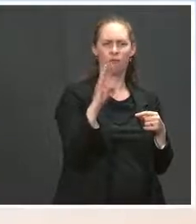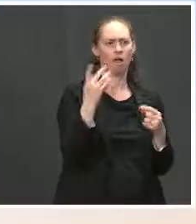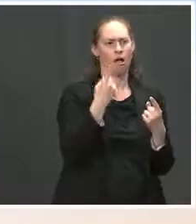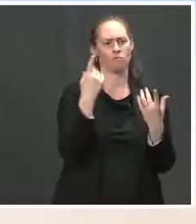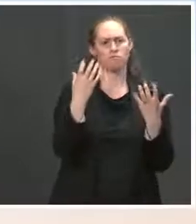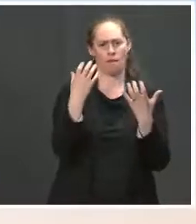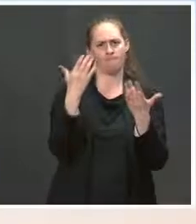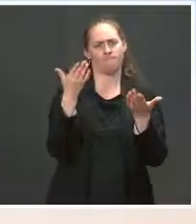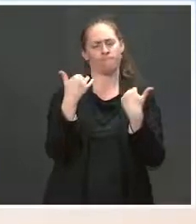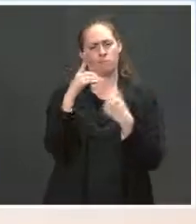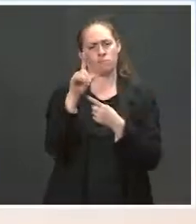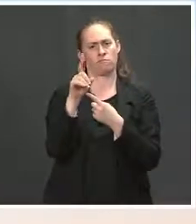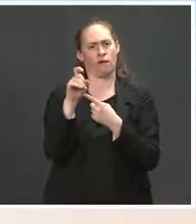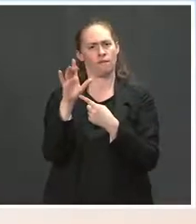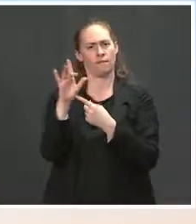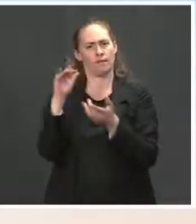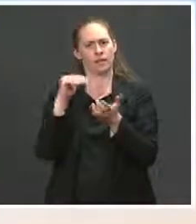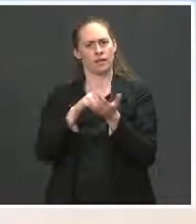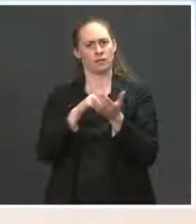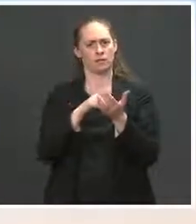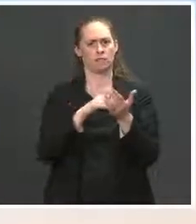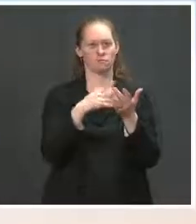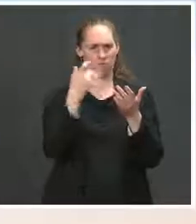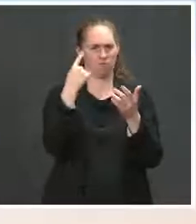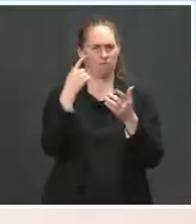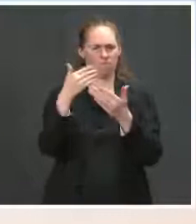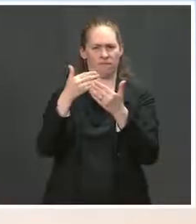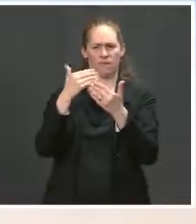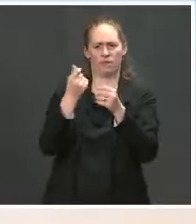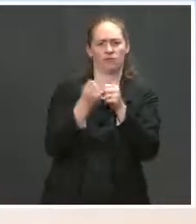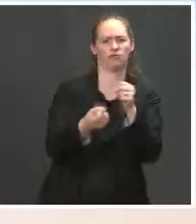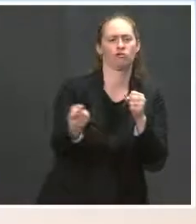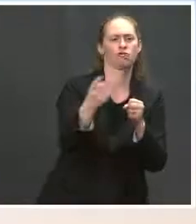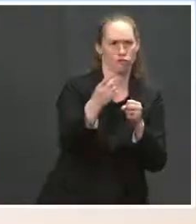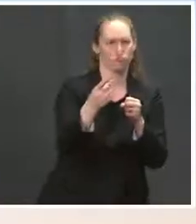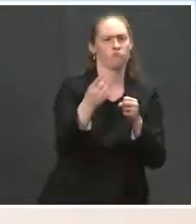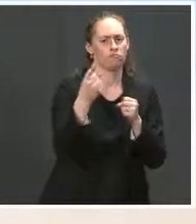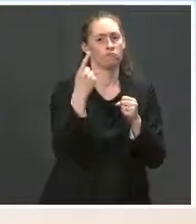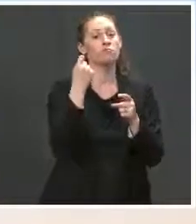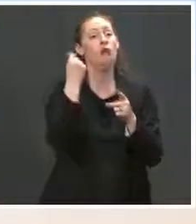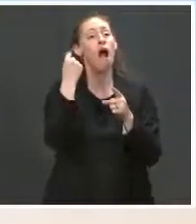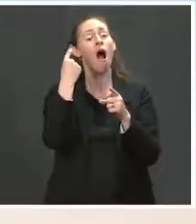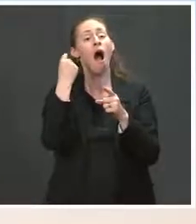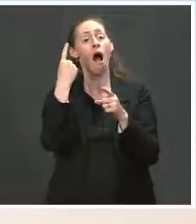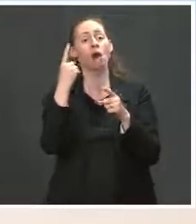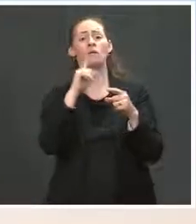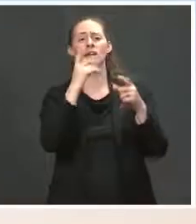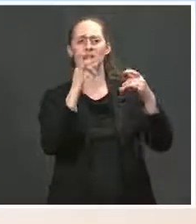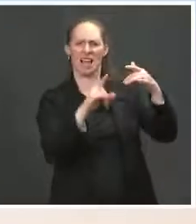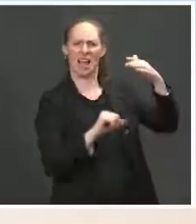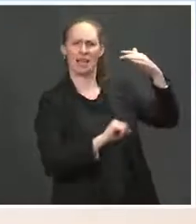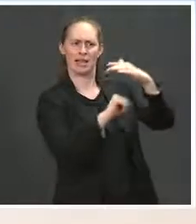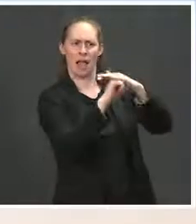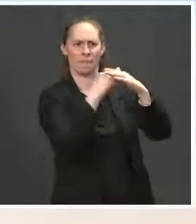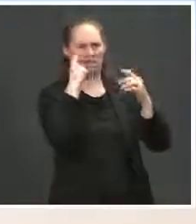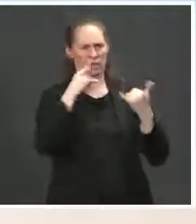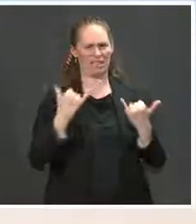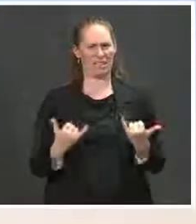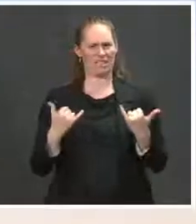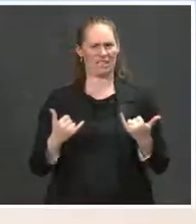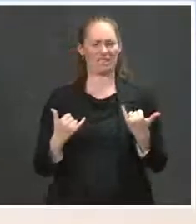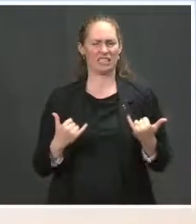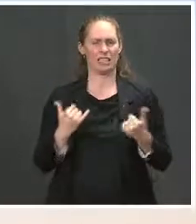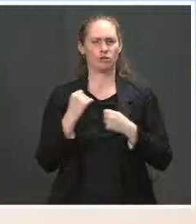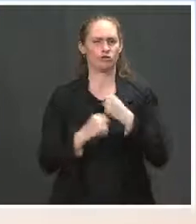,000 by the end of next fiscal year. So really, what we're talking about here is what the goal — what the cap is for this fiscal year. And as I mentioned,